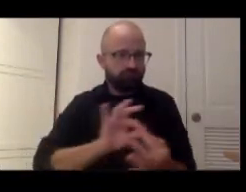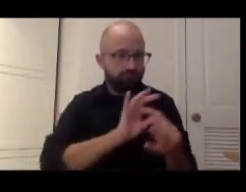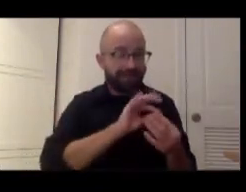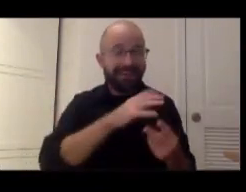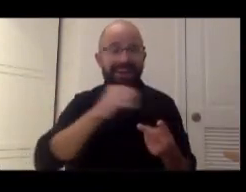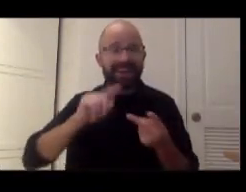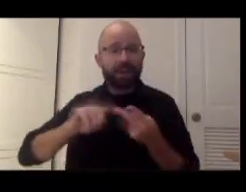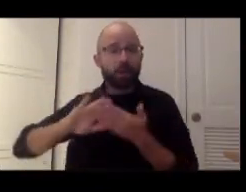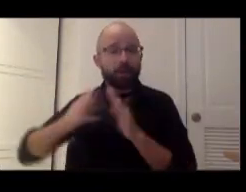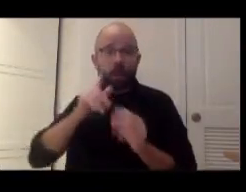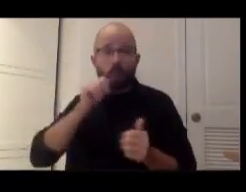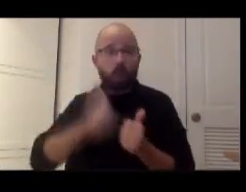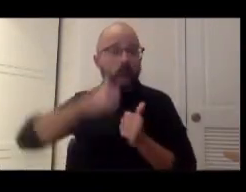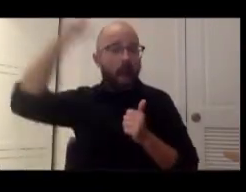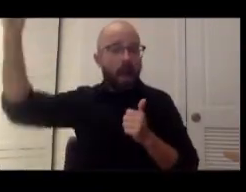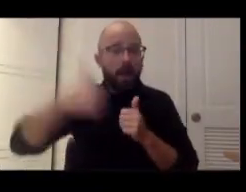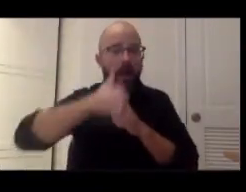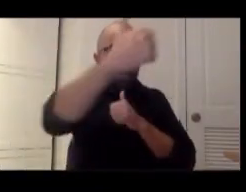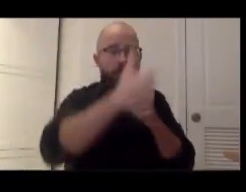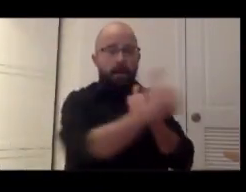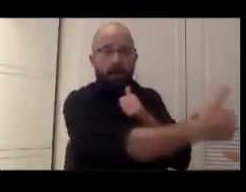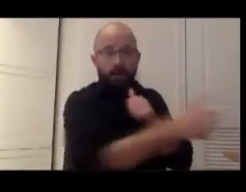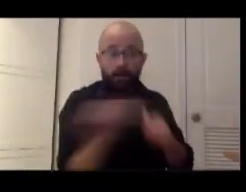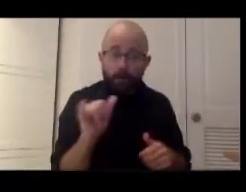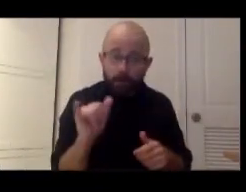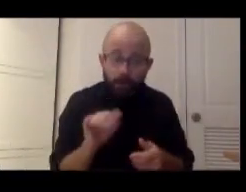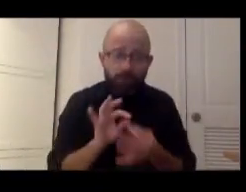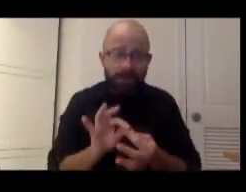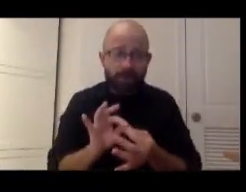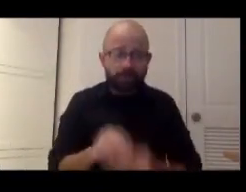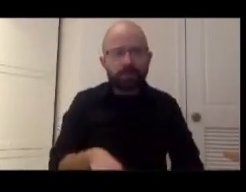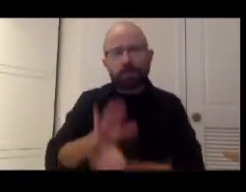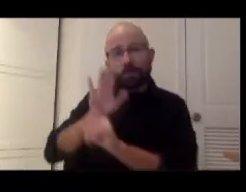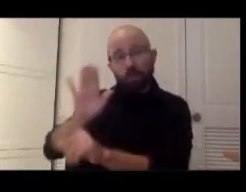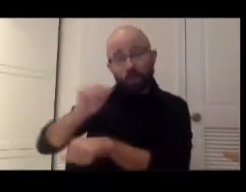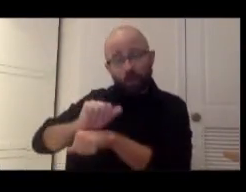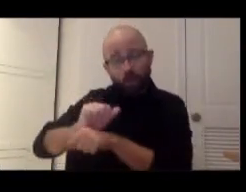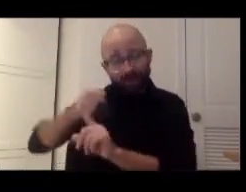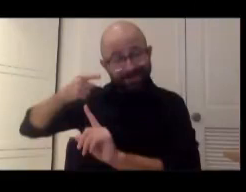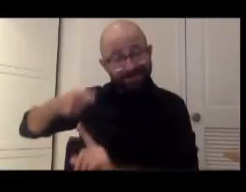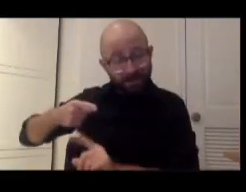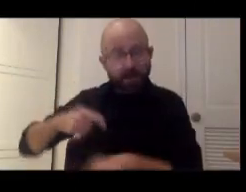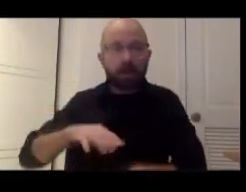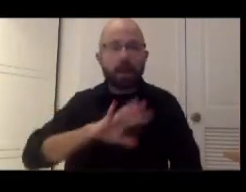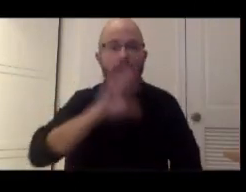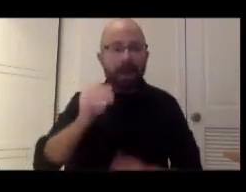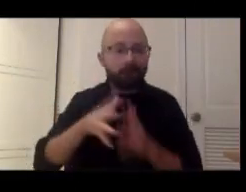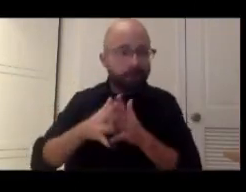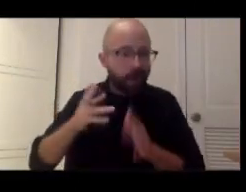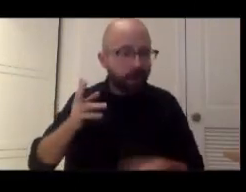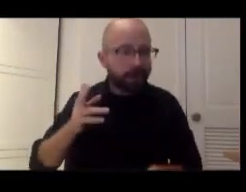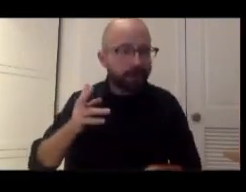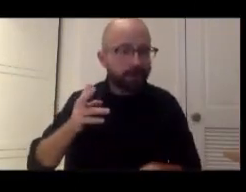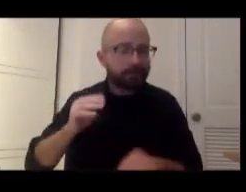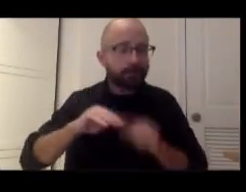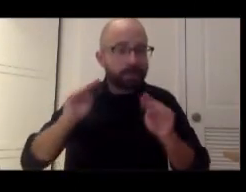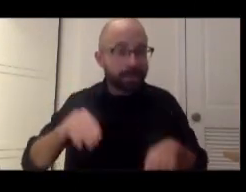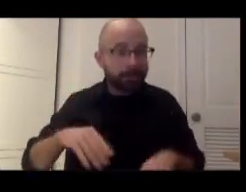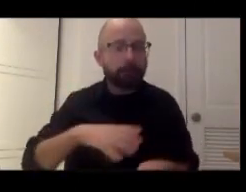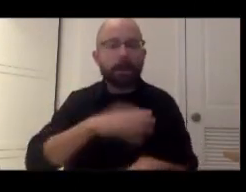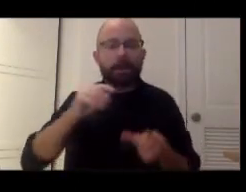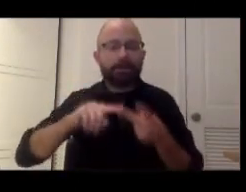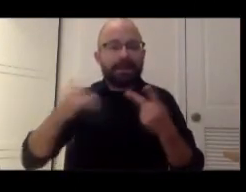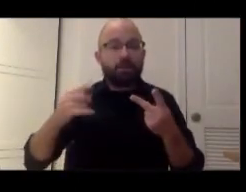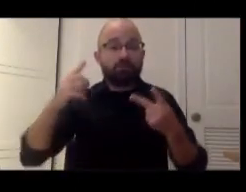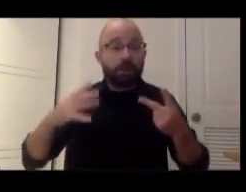are distant from them. So, and your work in particular, both at the African American Museum and now as the director